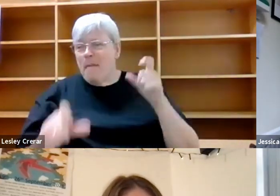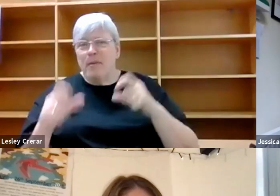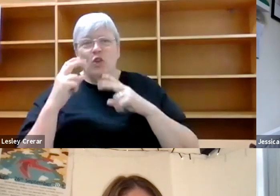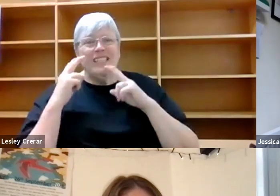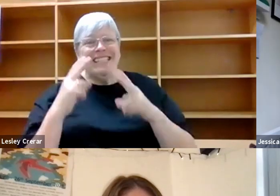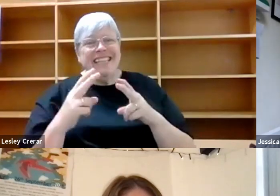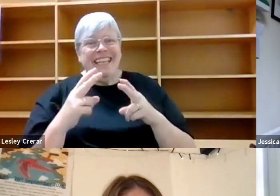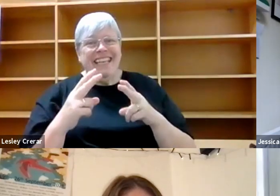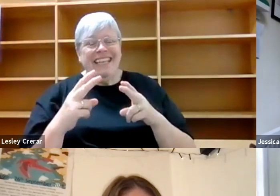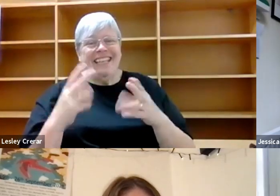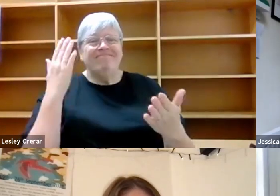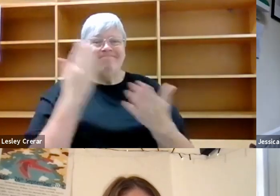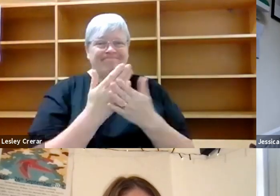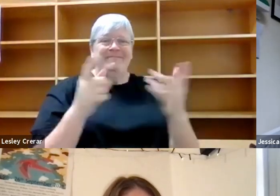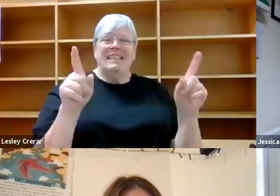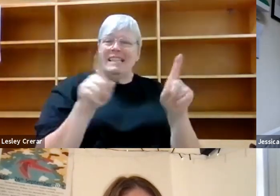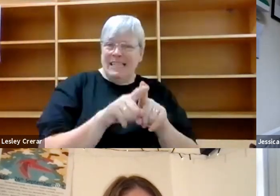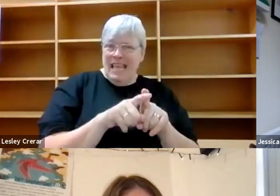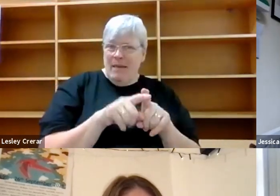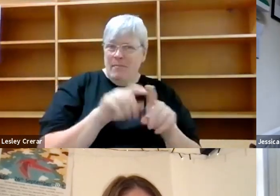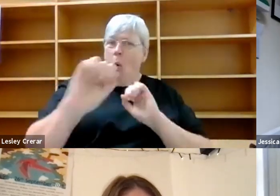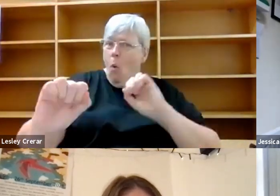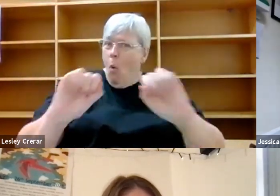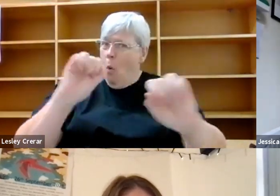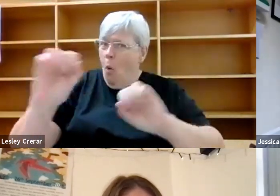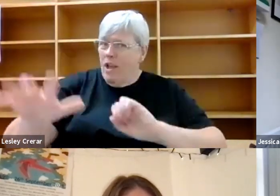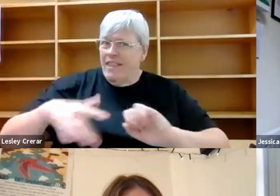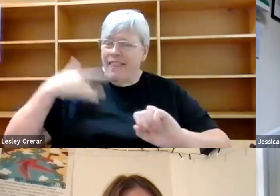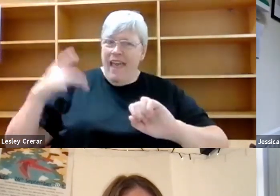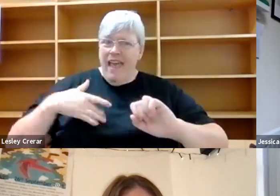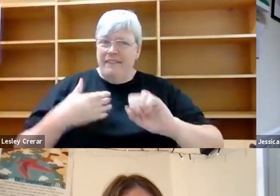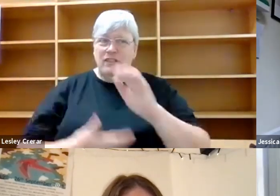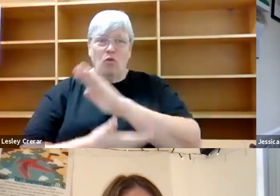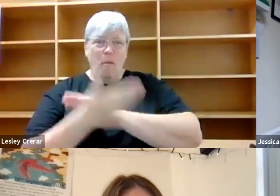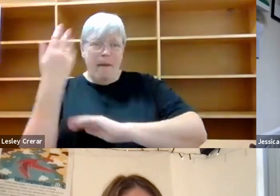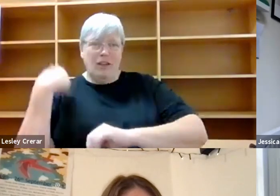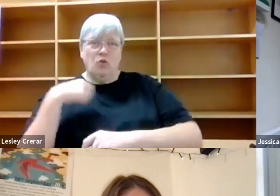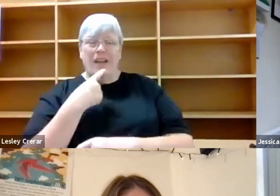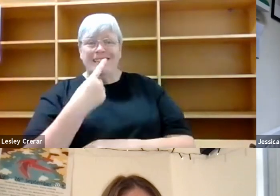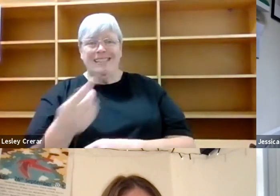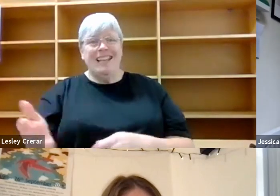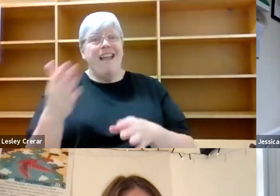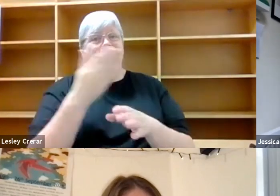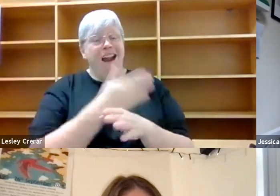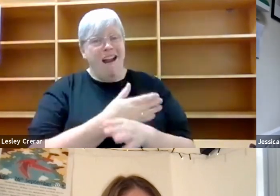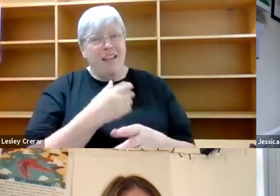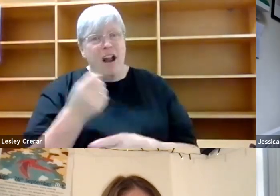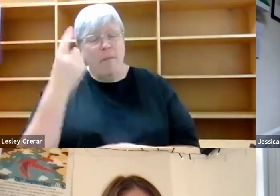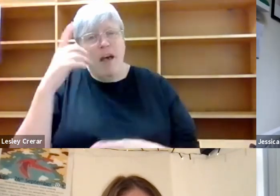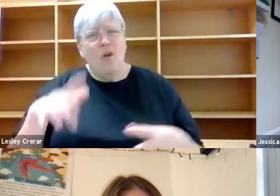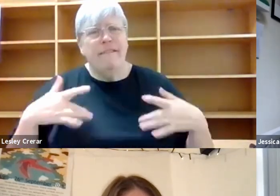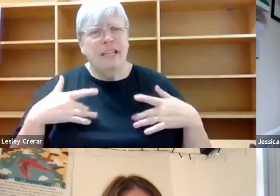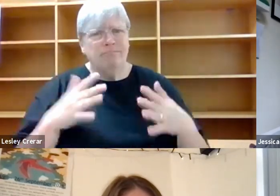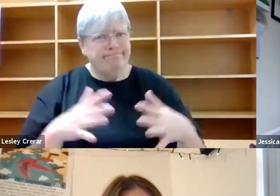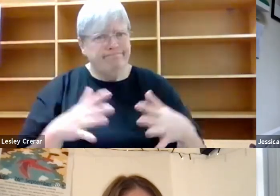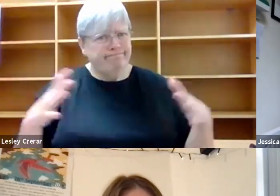just to find those same mirrors in their own lives. And, you know, to go back to what I was saying earlier about this, this idea of like sense of scale. For